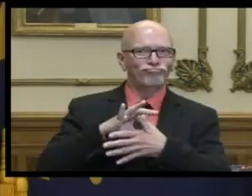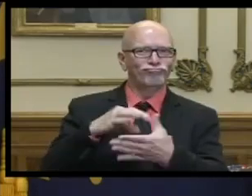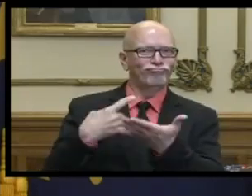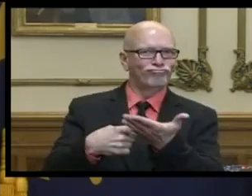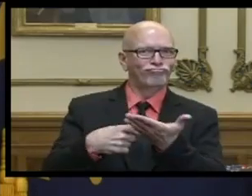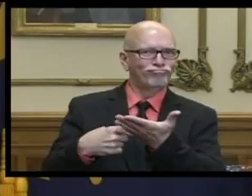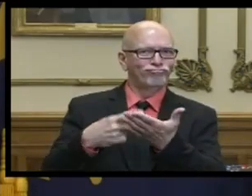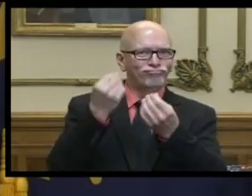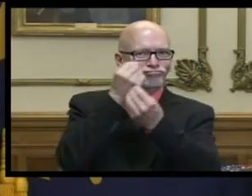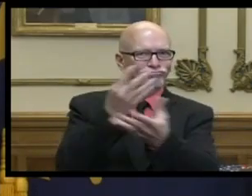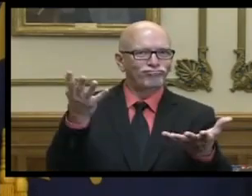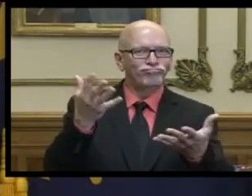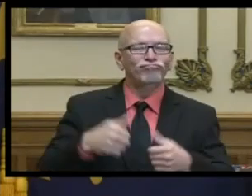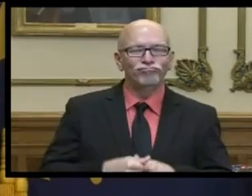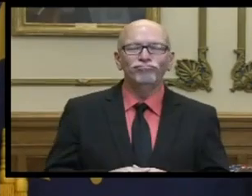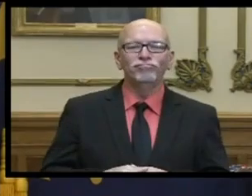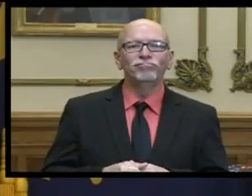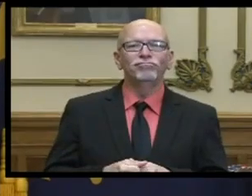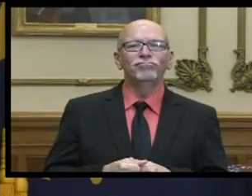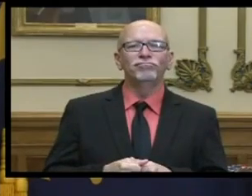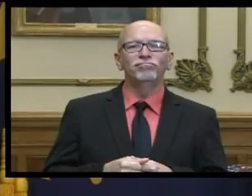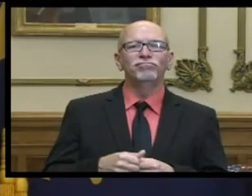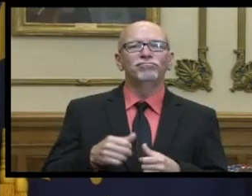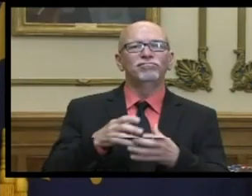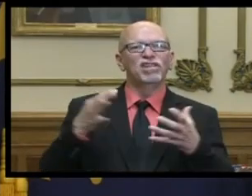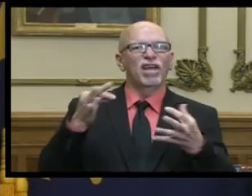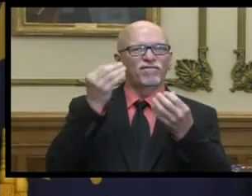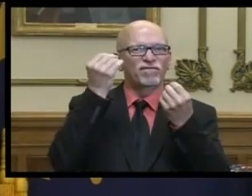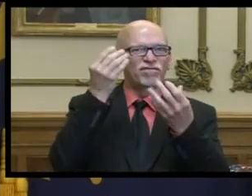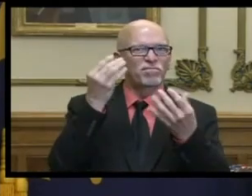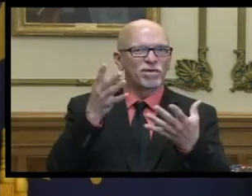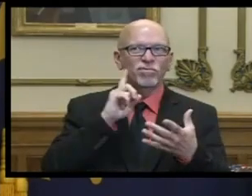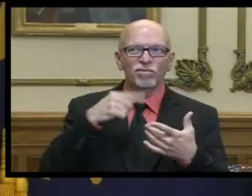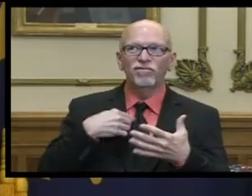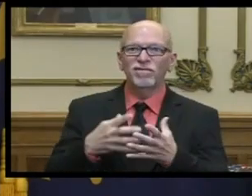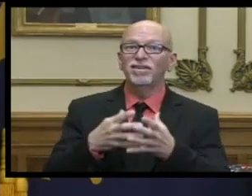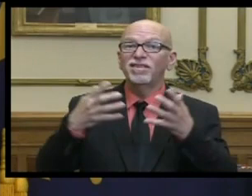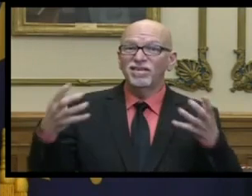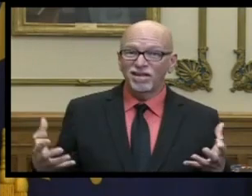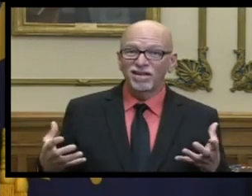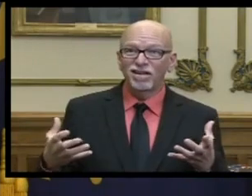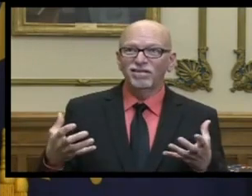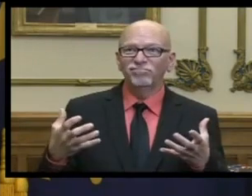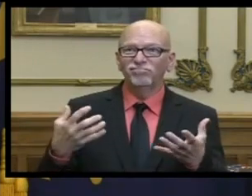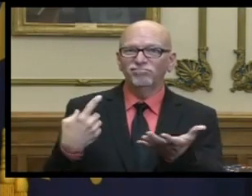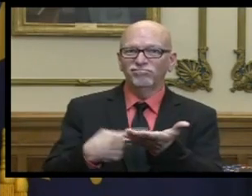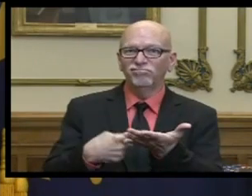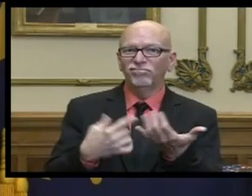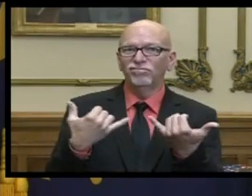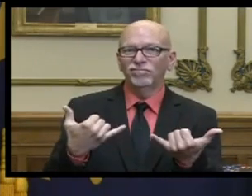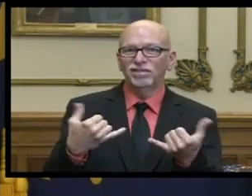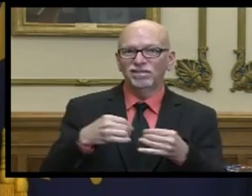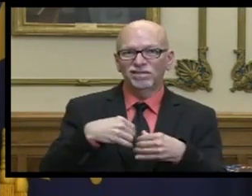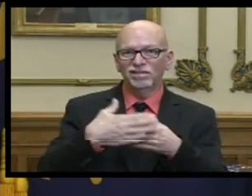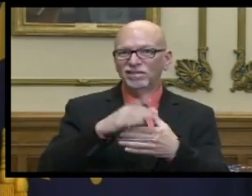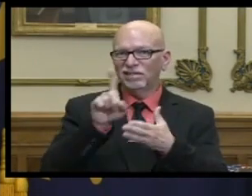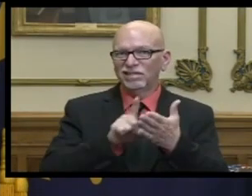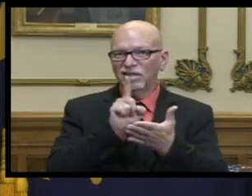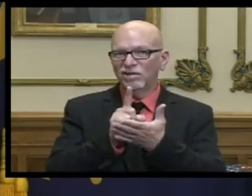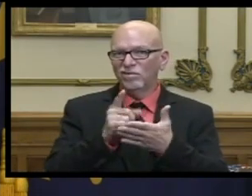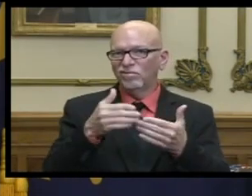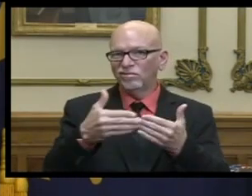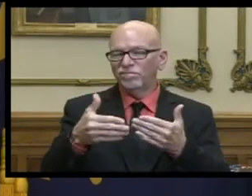60 new cases let's listen in not information overload but we got a lot of a lot of ground to cover over the next hour